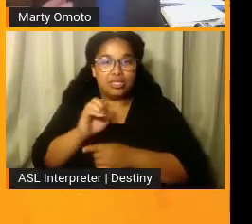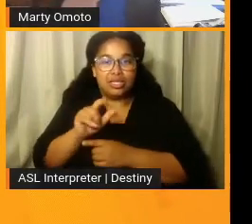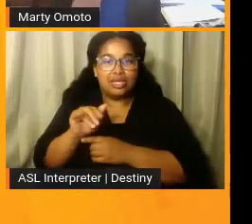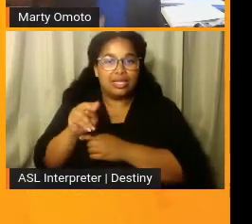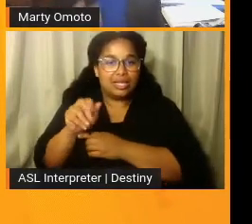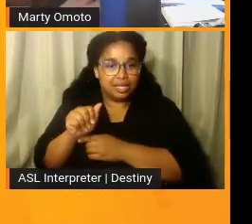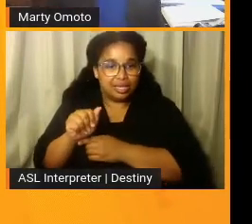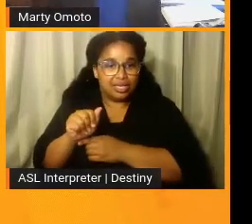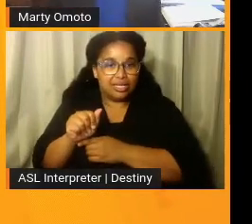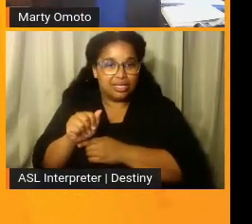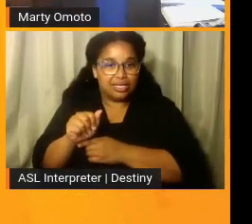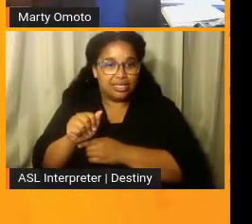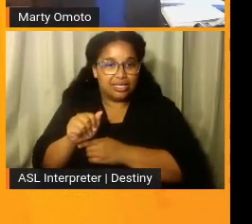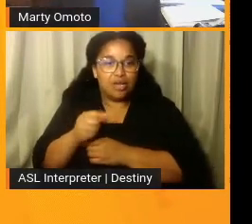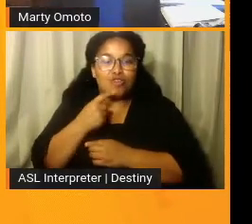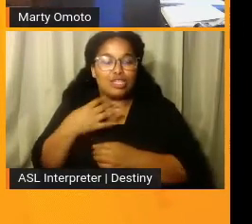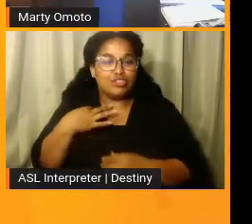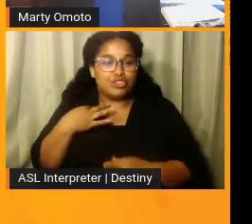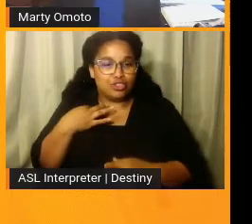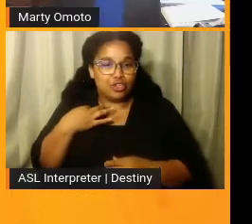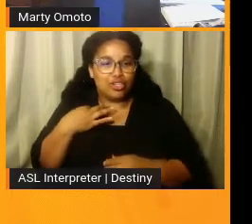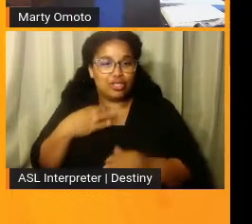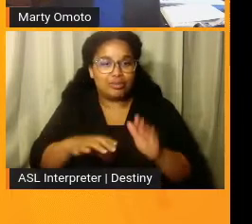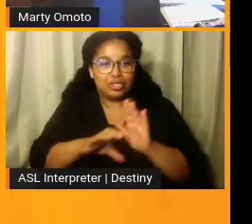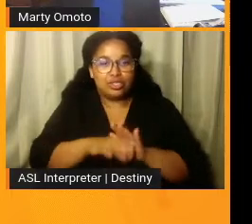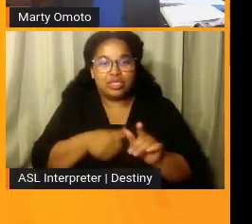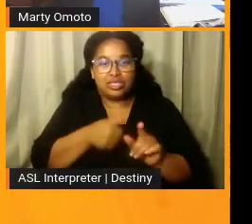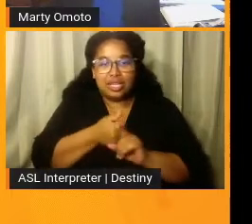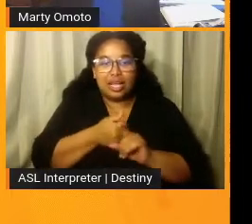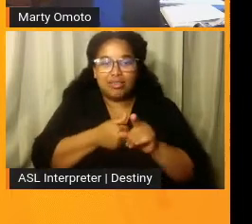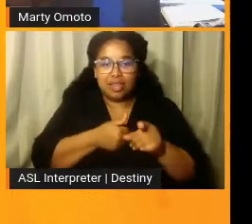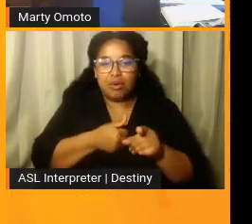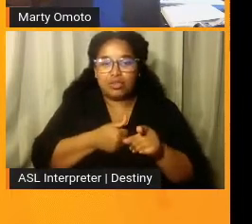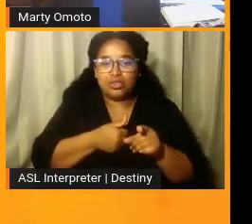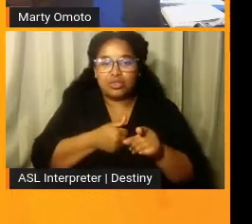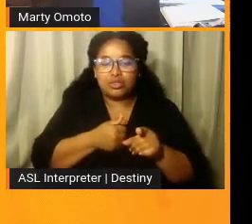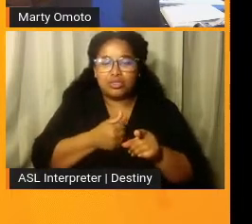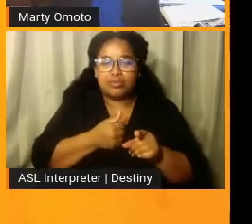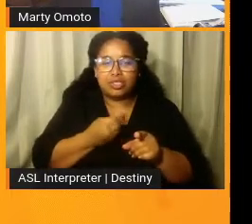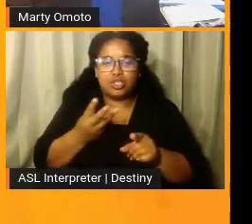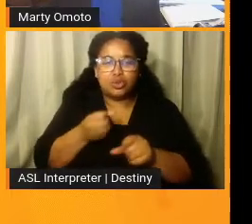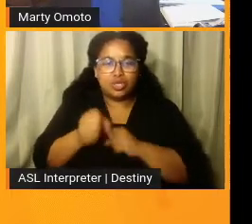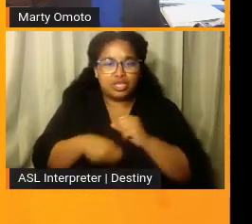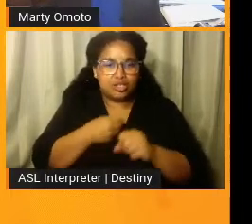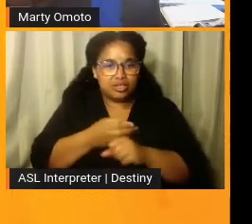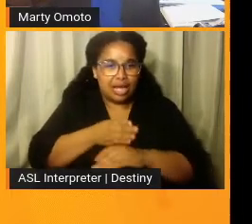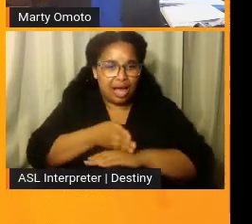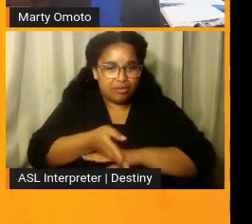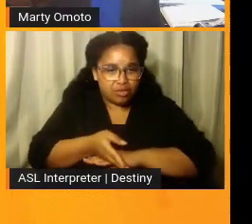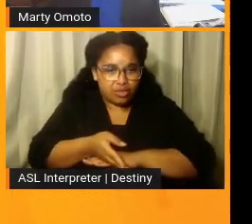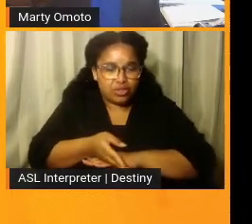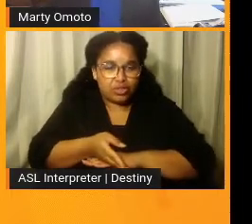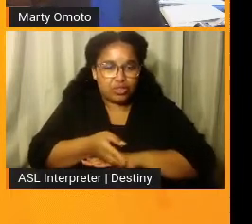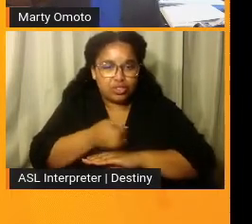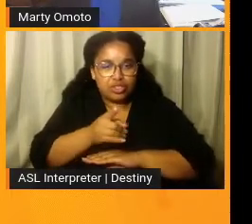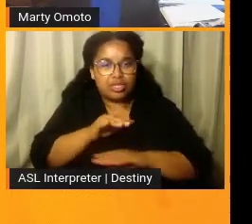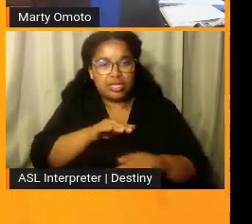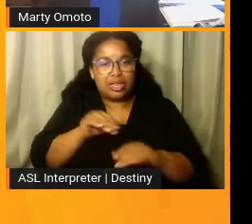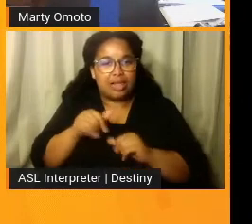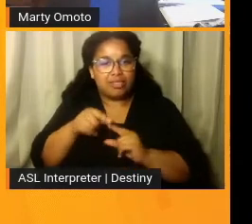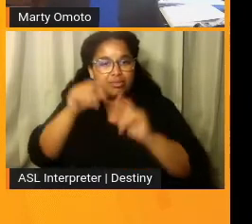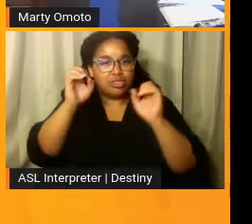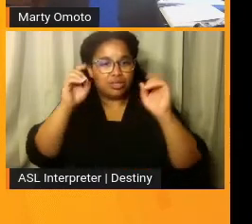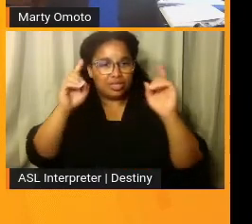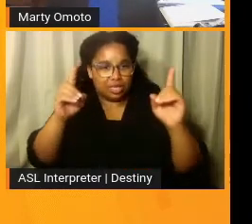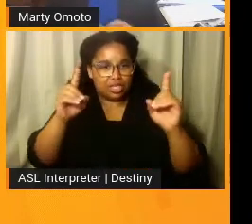She's in the red shirt. She was actually, that's a couple of years after she left special education